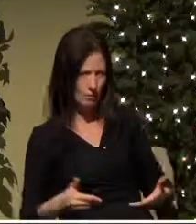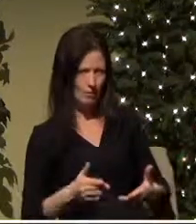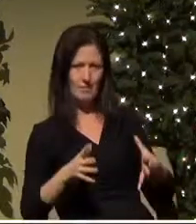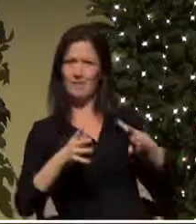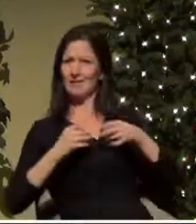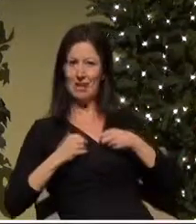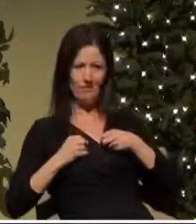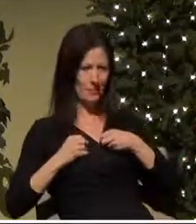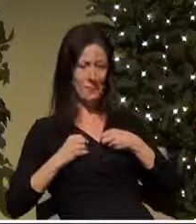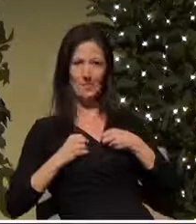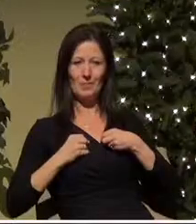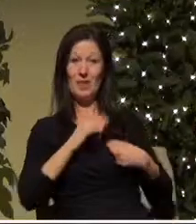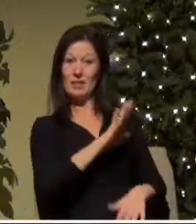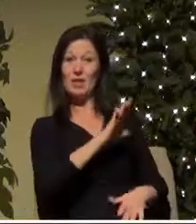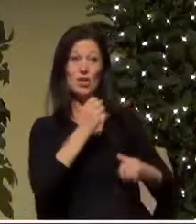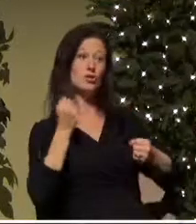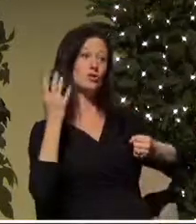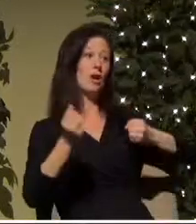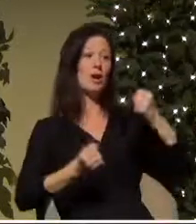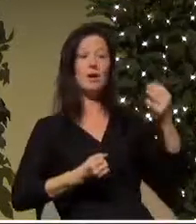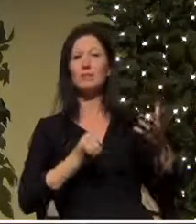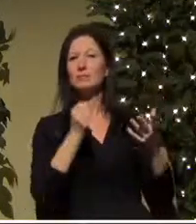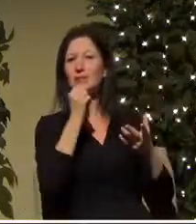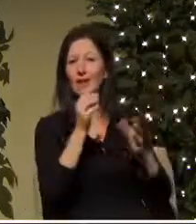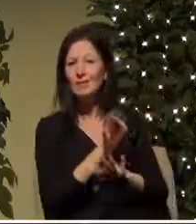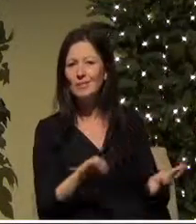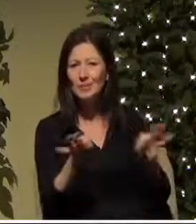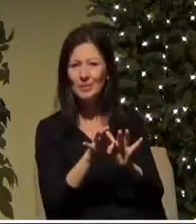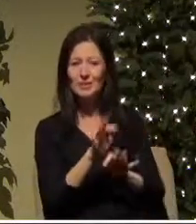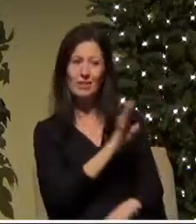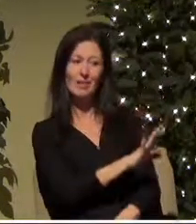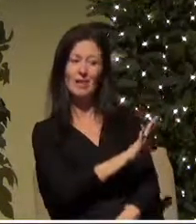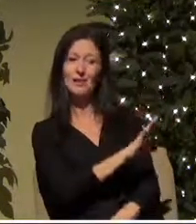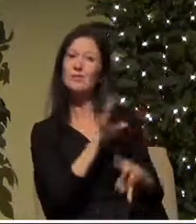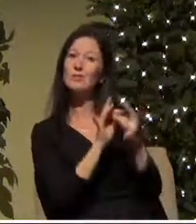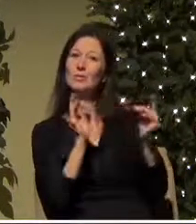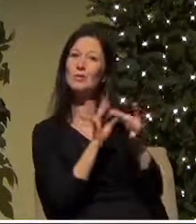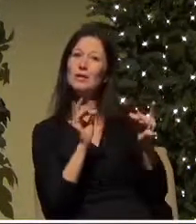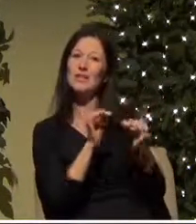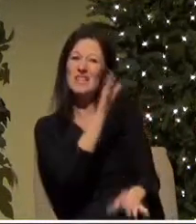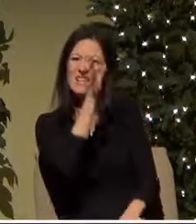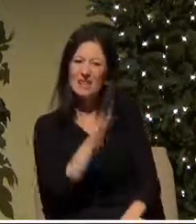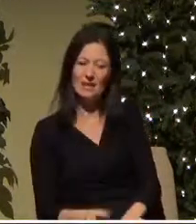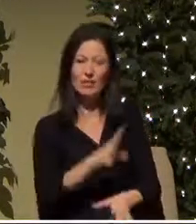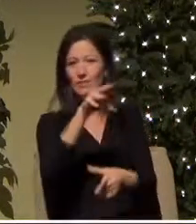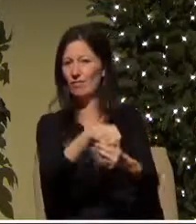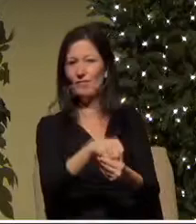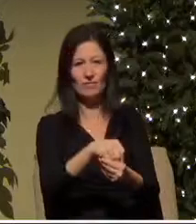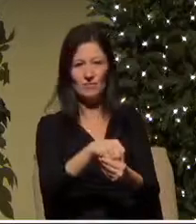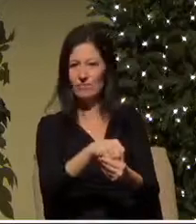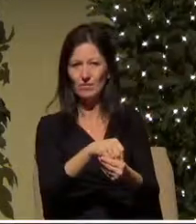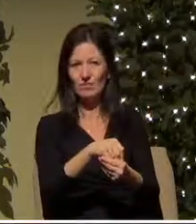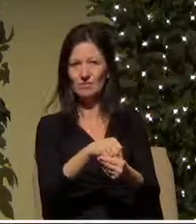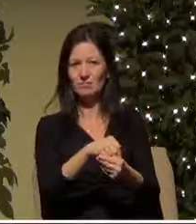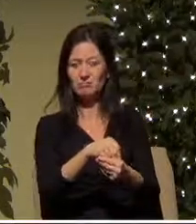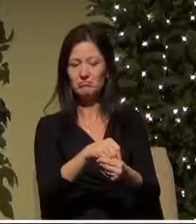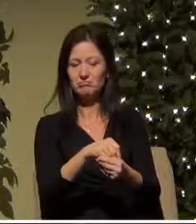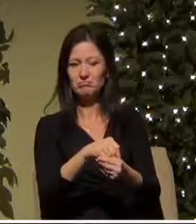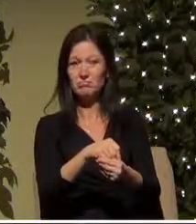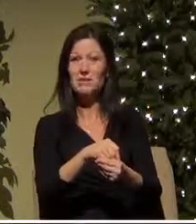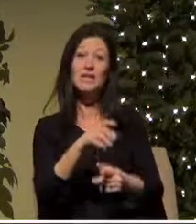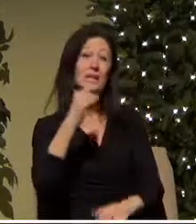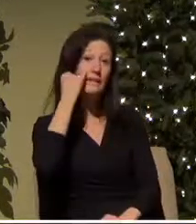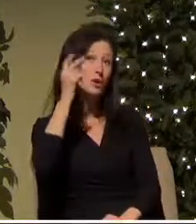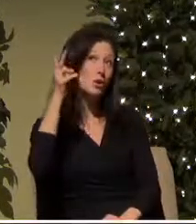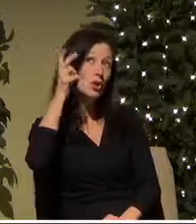their songs wouldn't have been important their testimony was never considered if they heard the stories of angels